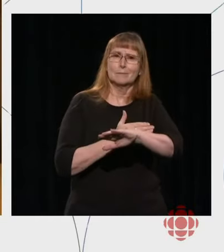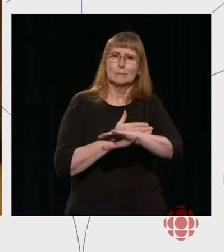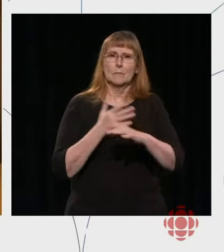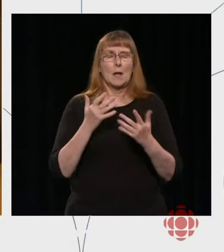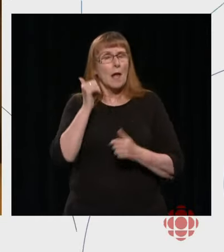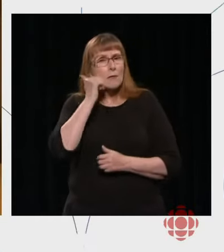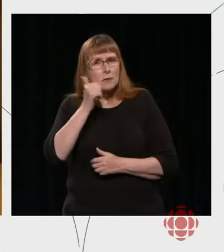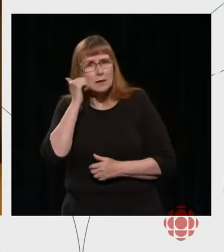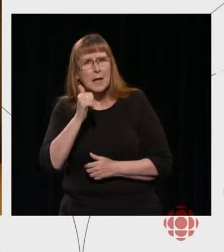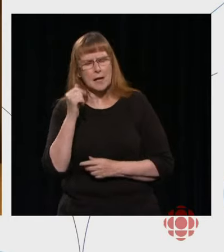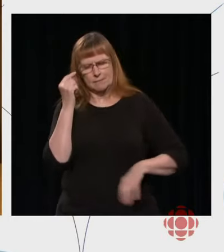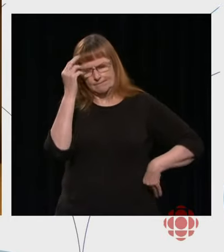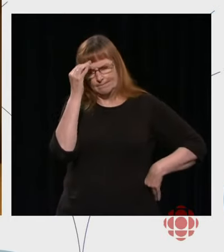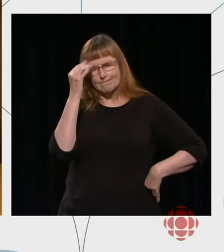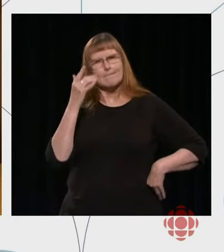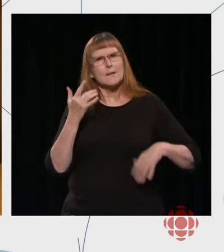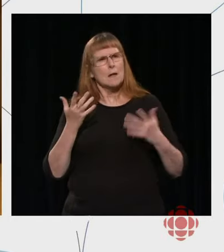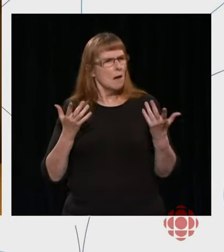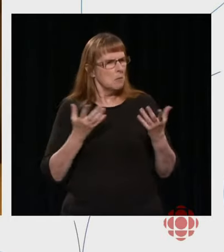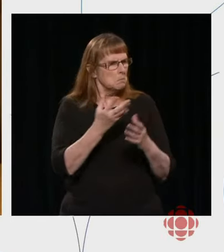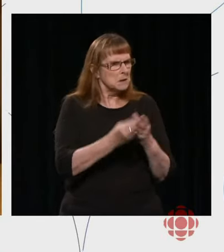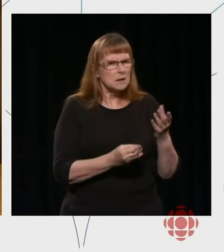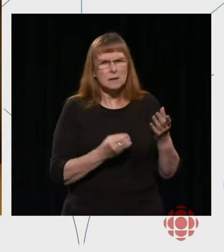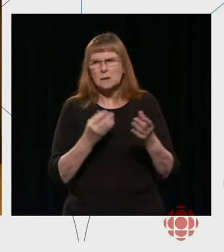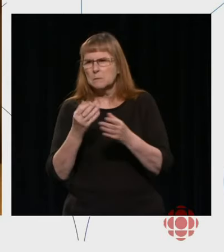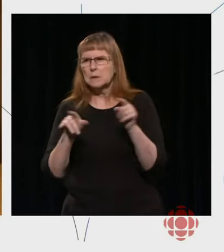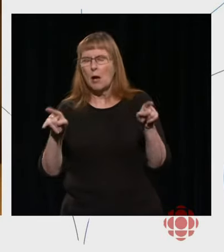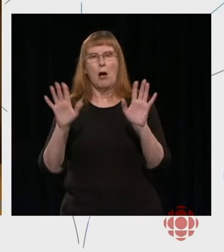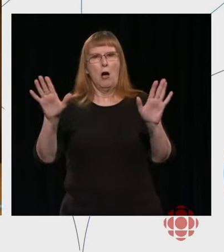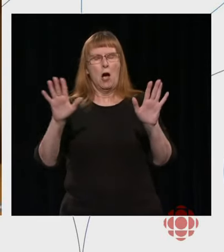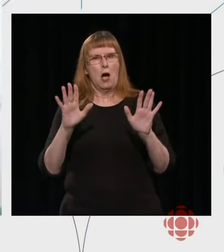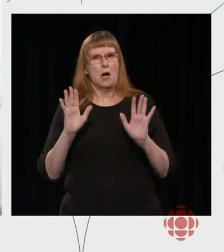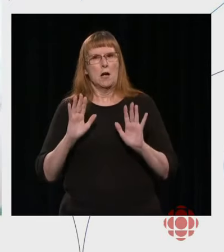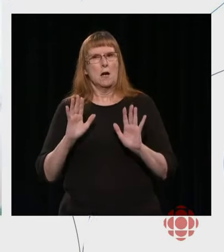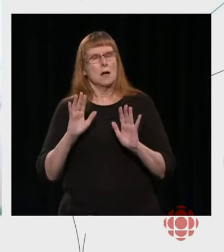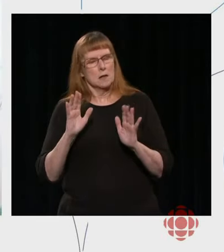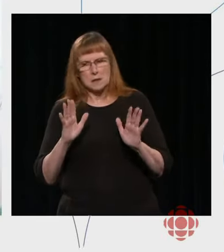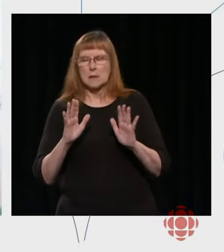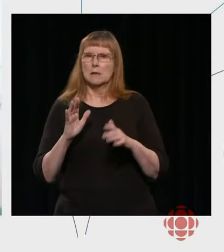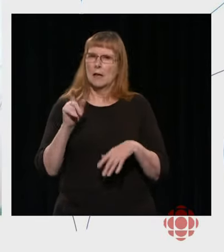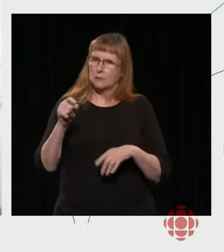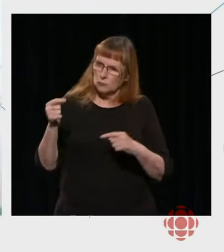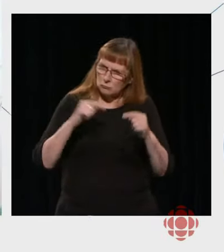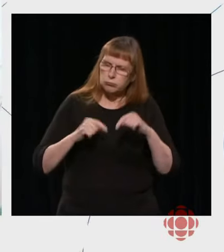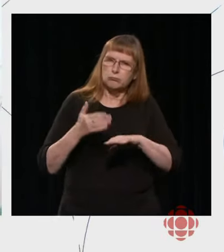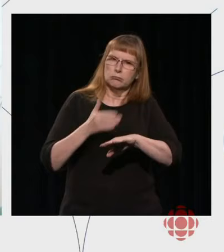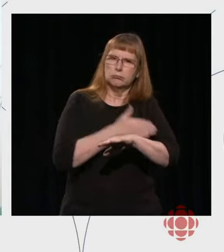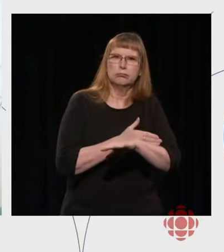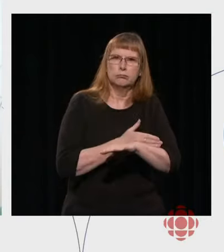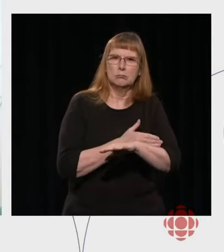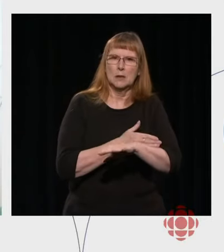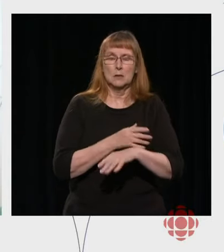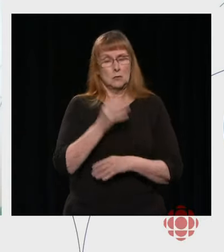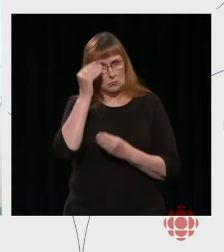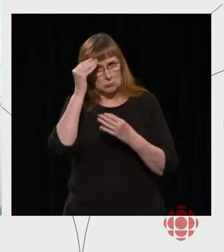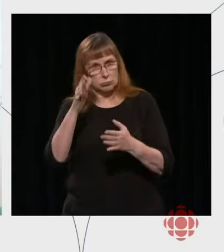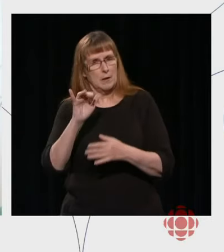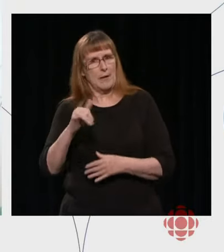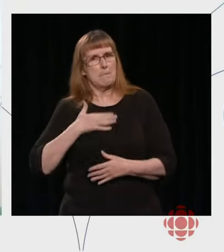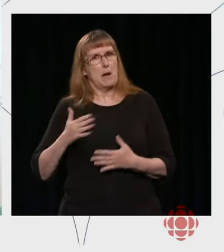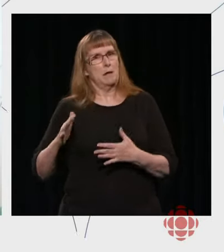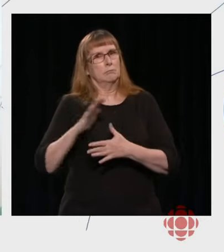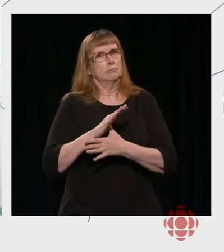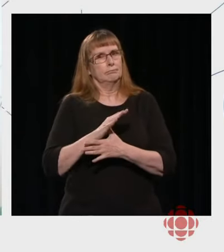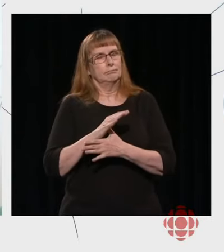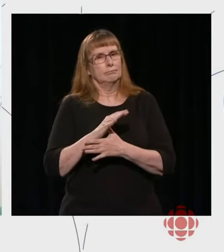reflexively go to the regions. But personally, I have to tell you, this is a priority for me. Yes, thank you very much for mentioning the daily fight.